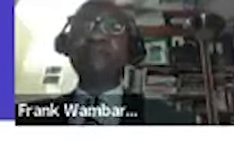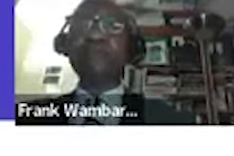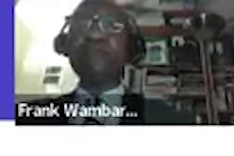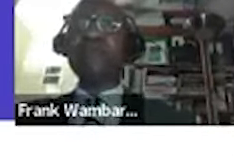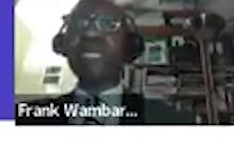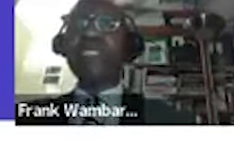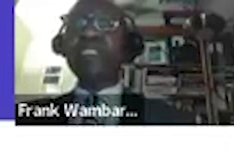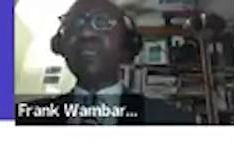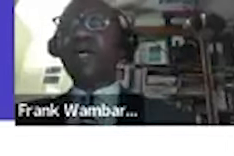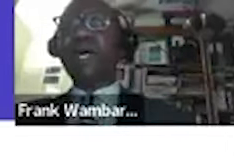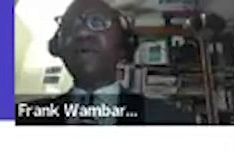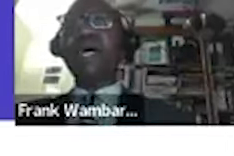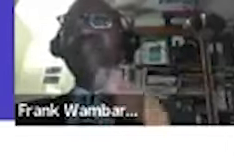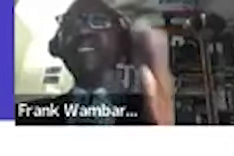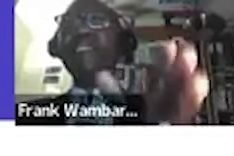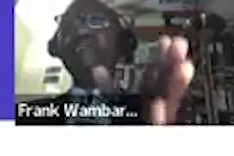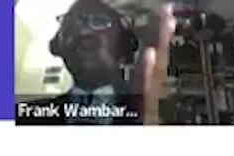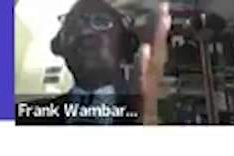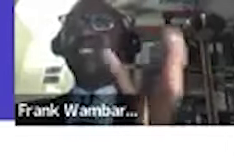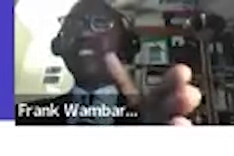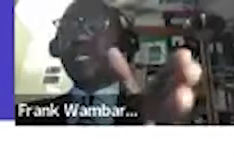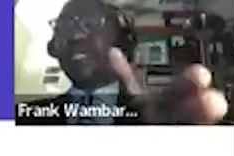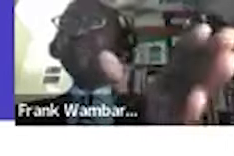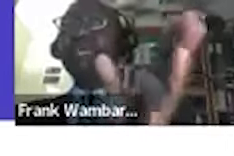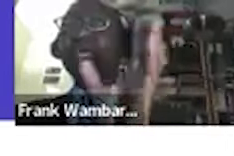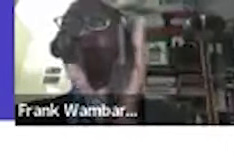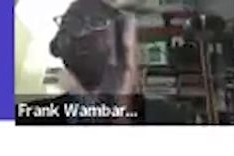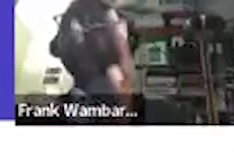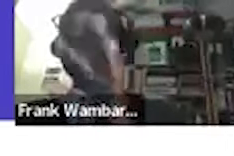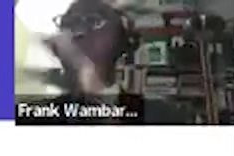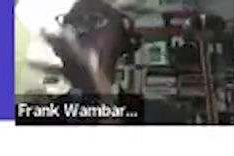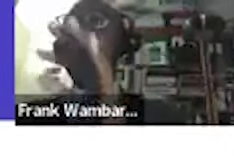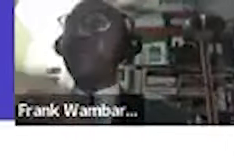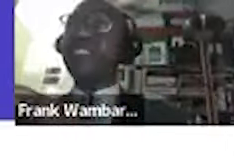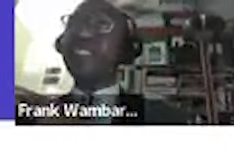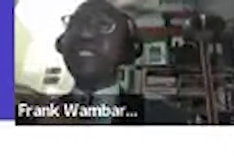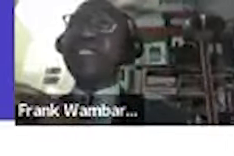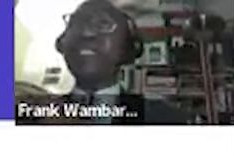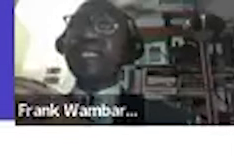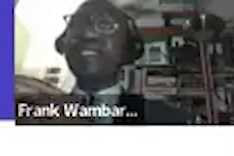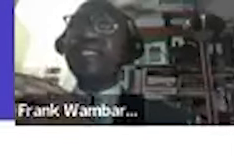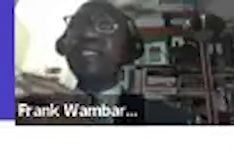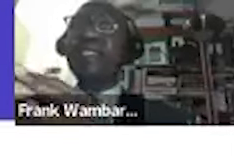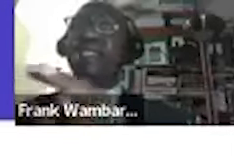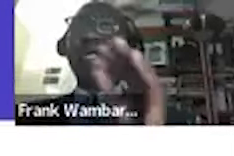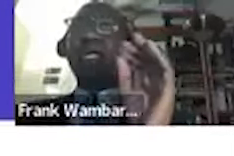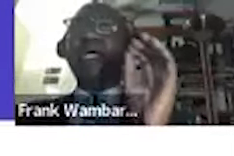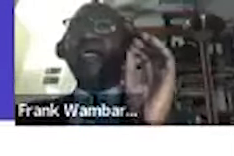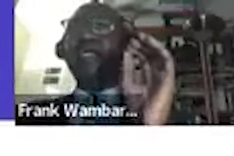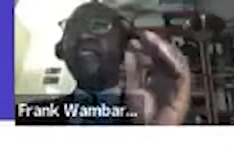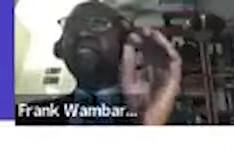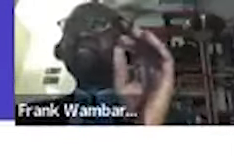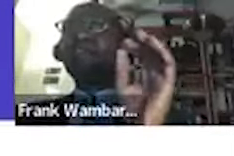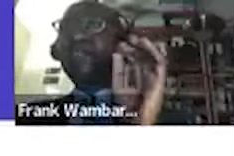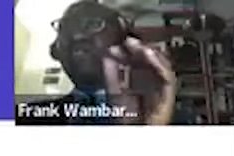thing so i would have liked we watch this but i want you to go and watch it in the internet uh